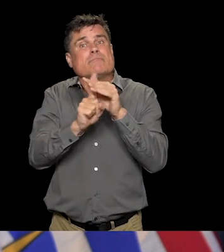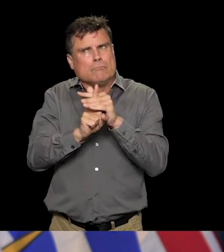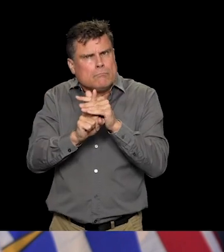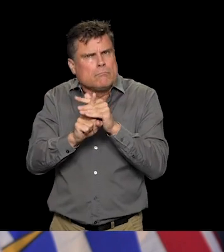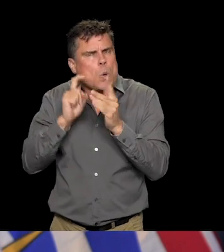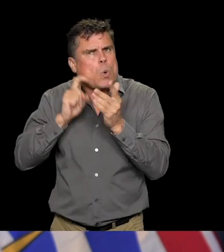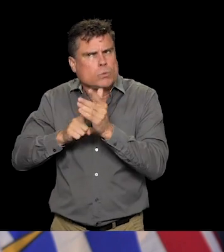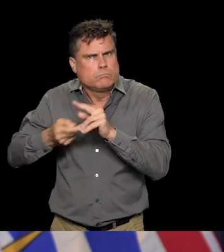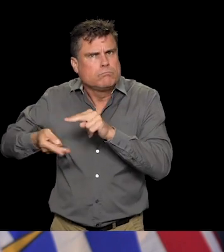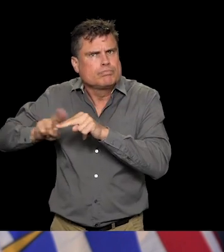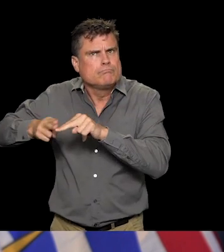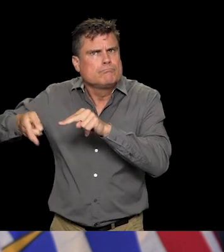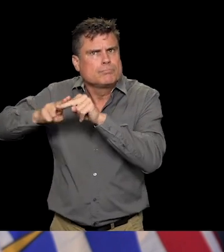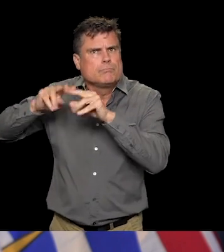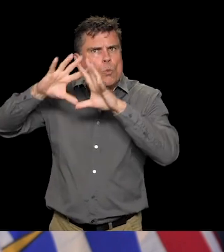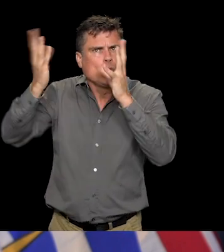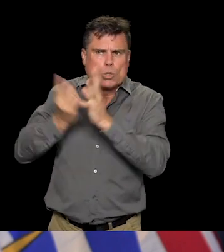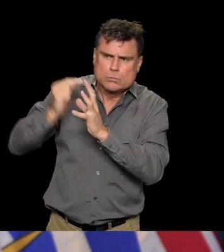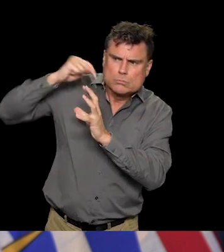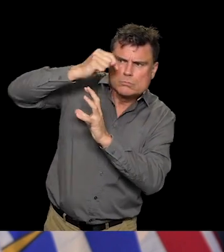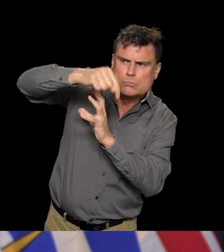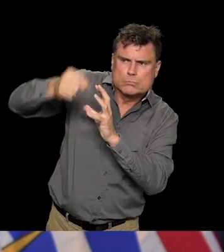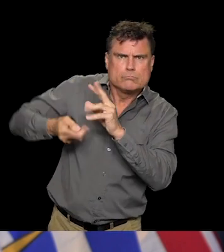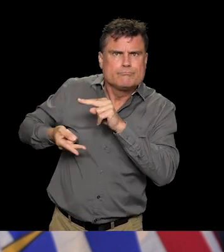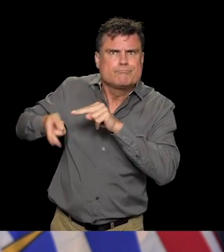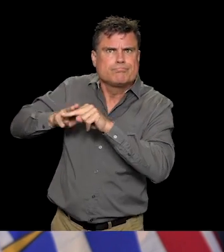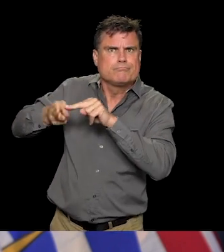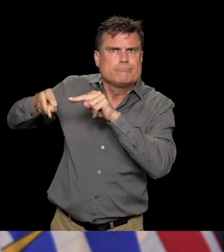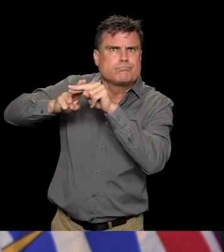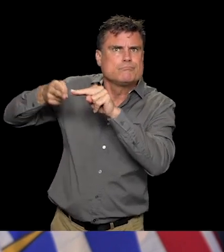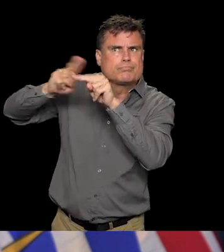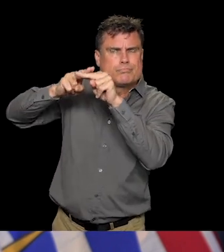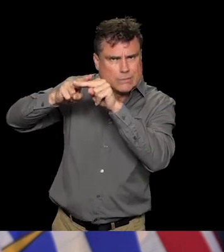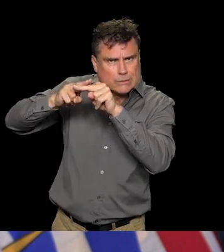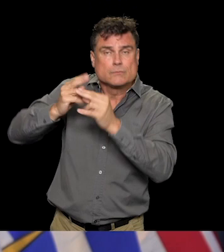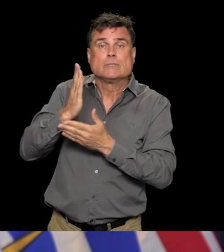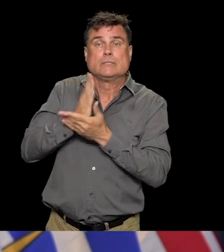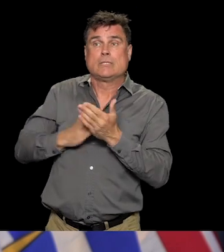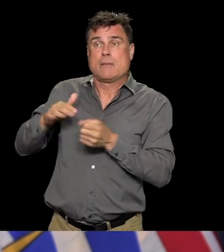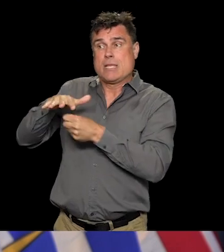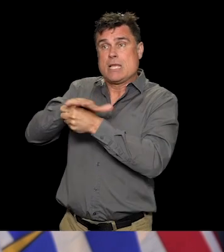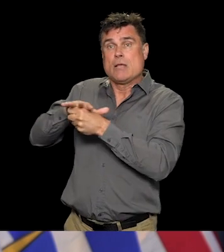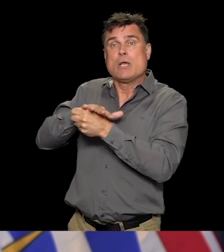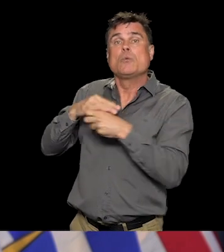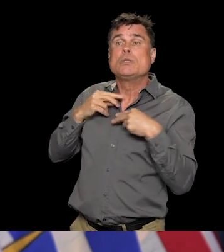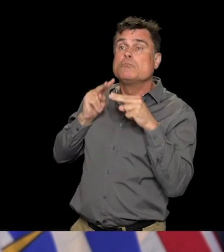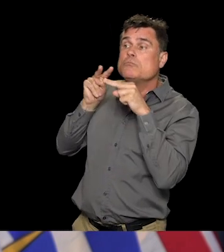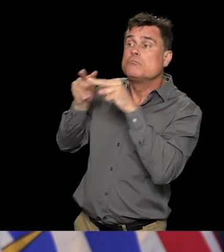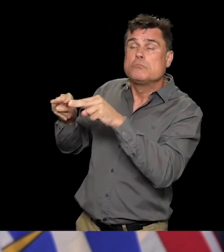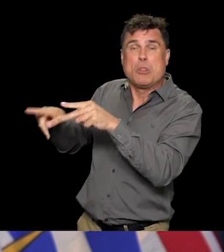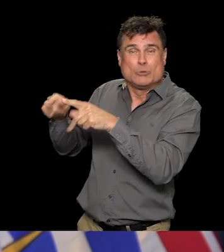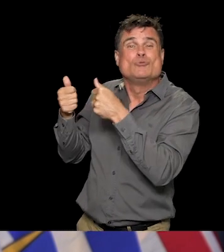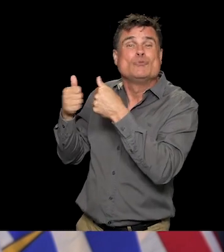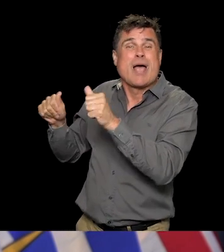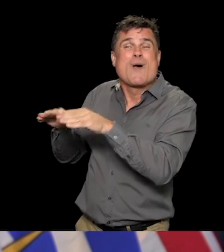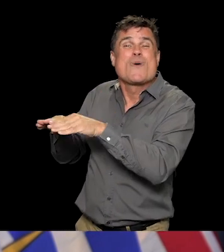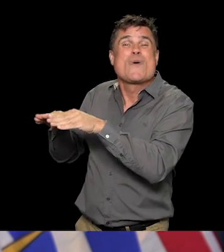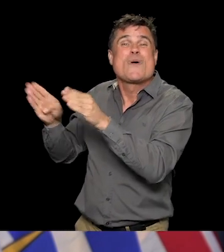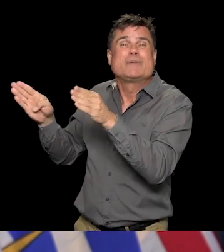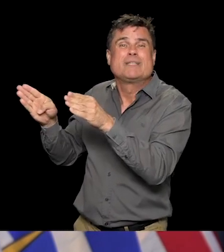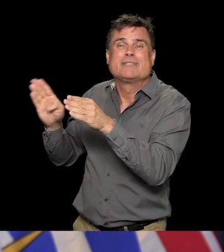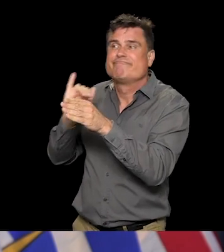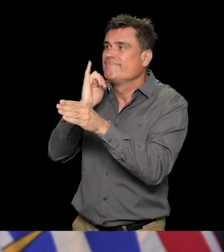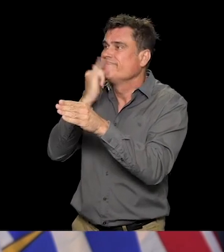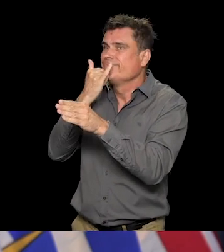as they've taken measures to open up, including regions that are very close to us in the United States. And just yesterday